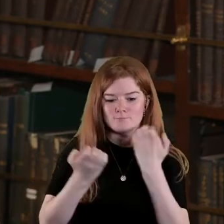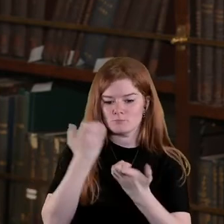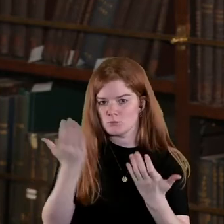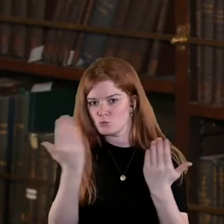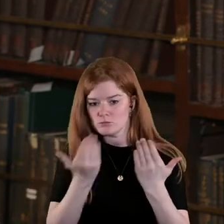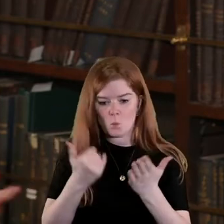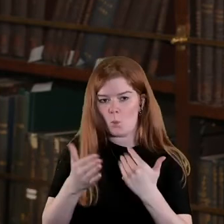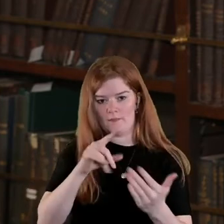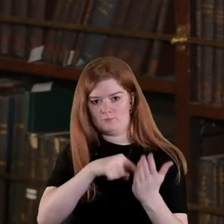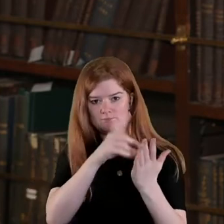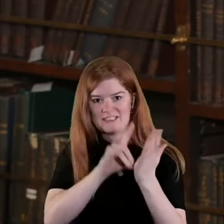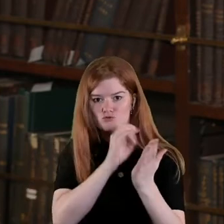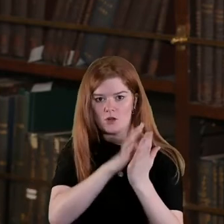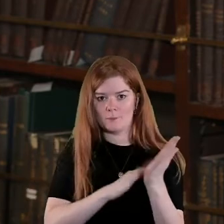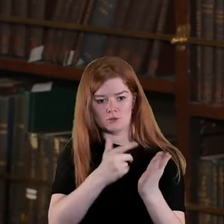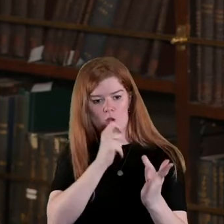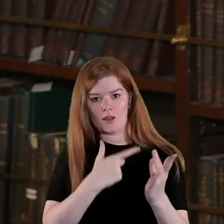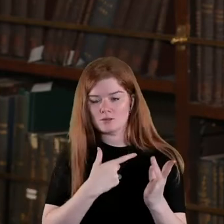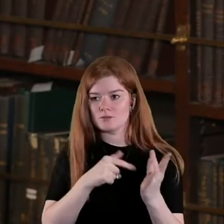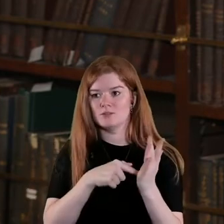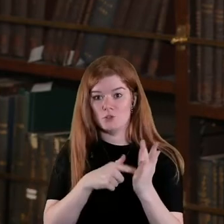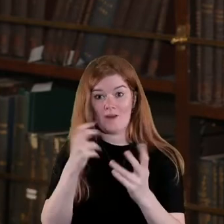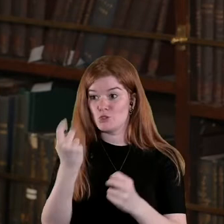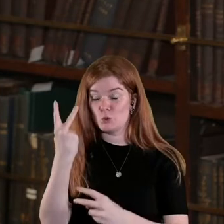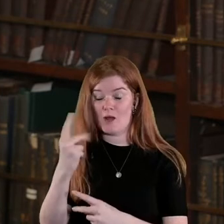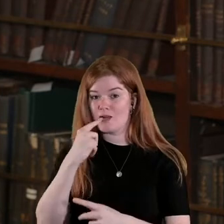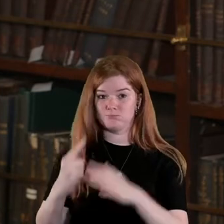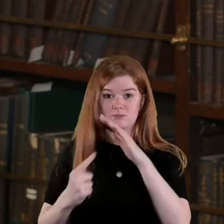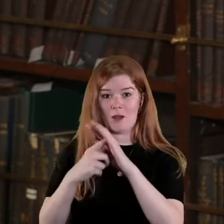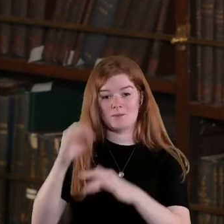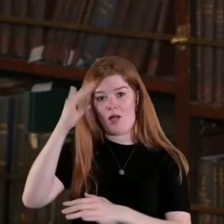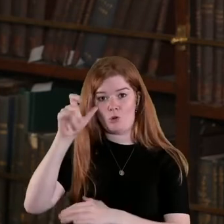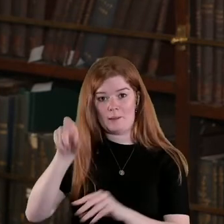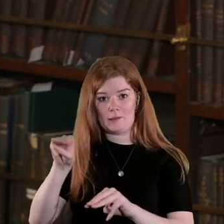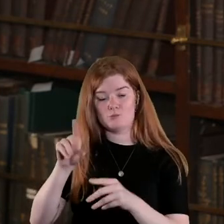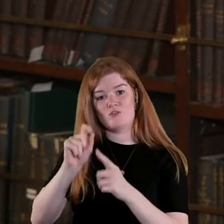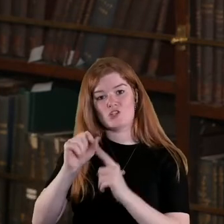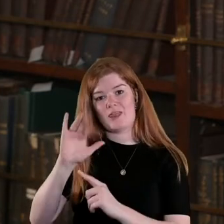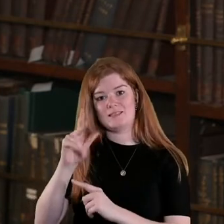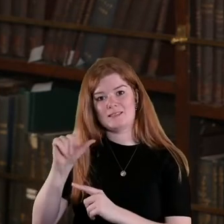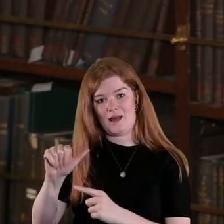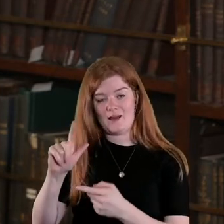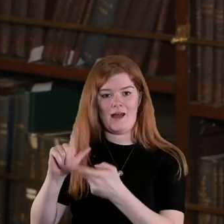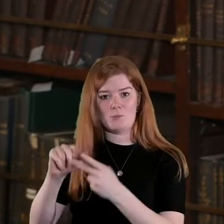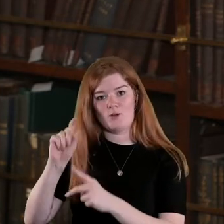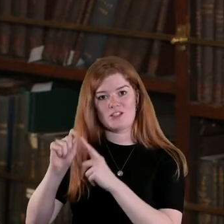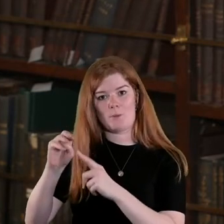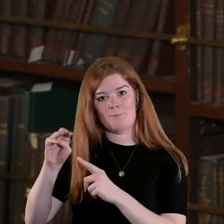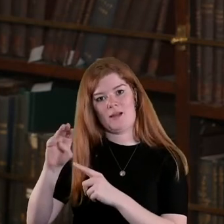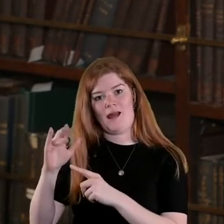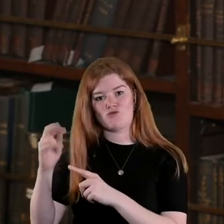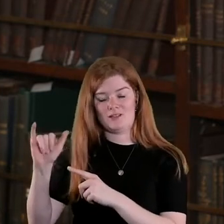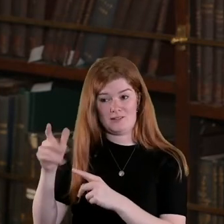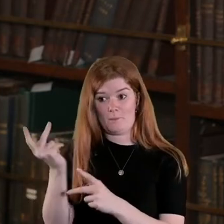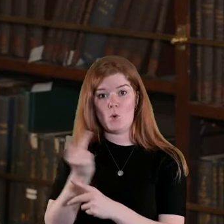archives tell us and to very distinguished scholars here Professor Linda Connolly and Professor Fergal McGarry and they're going to give